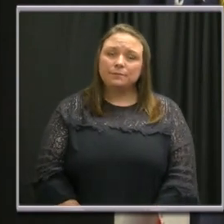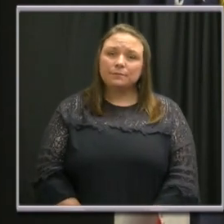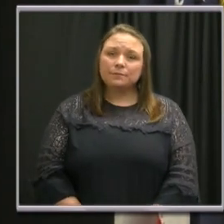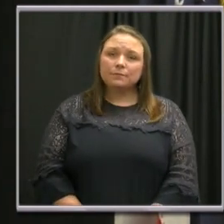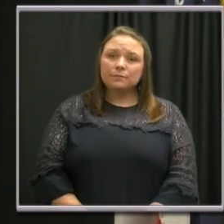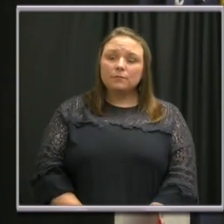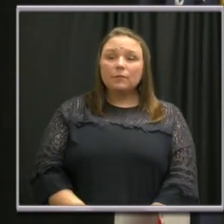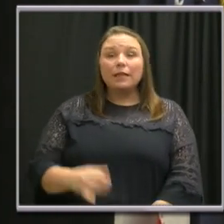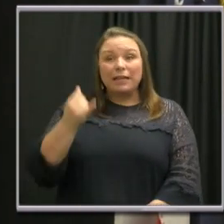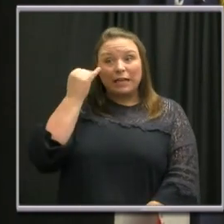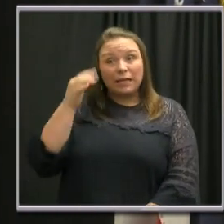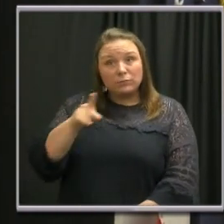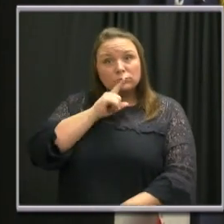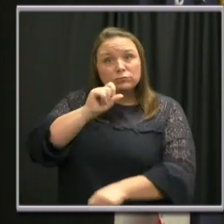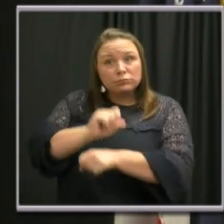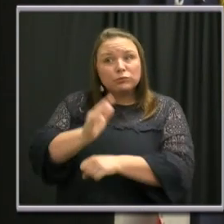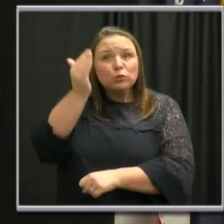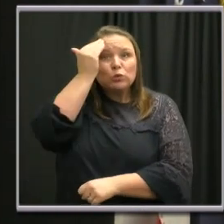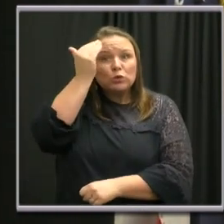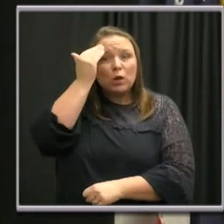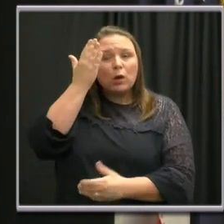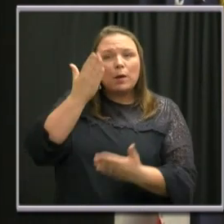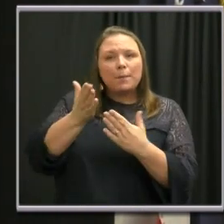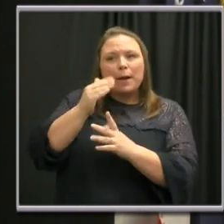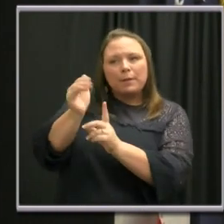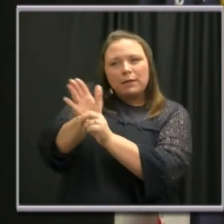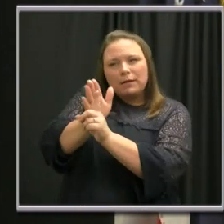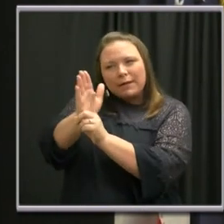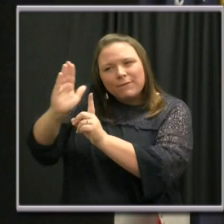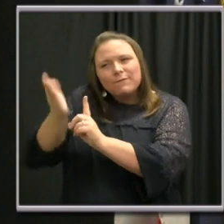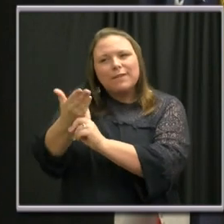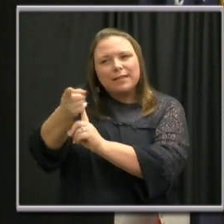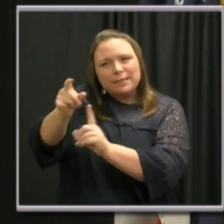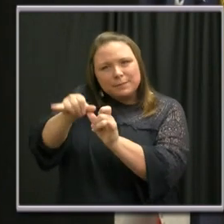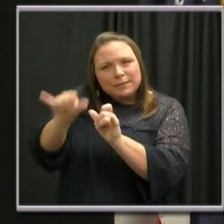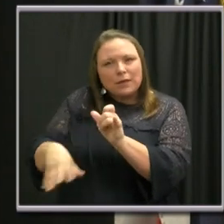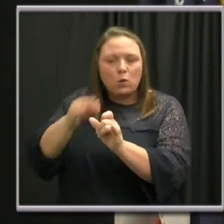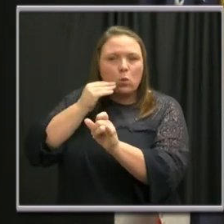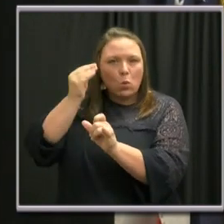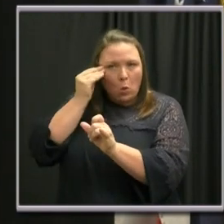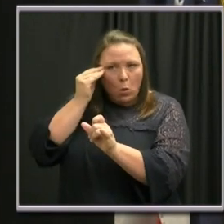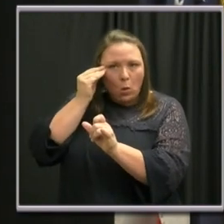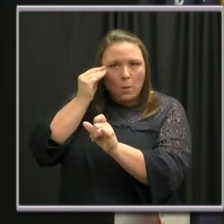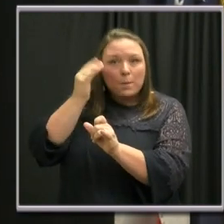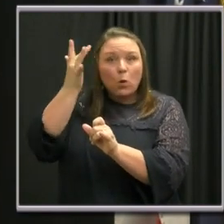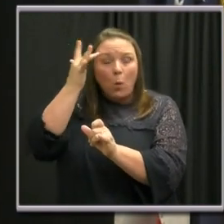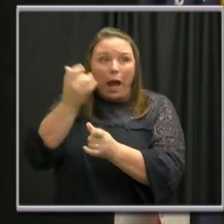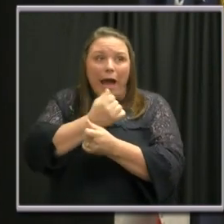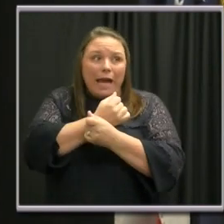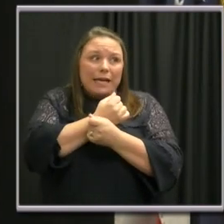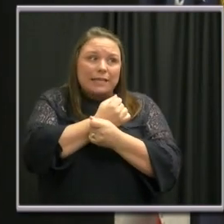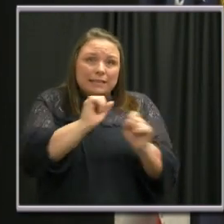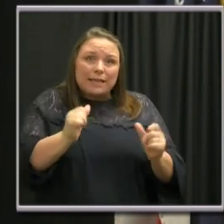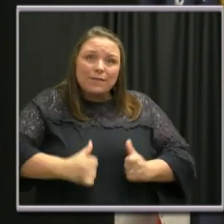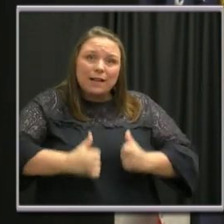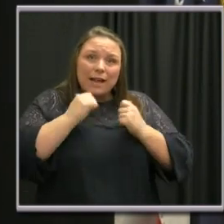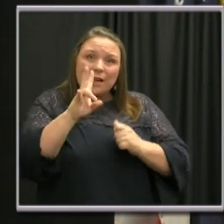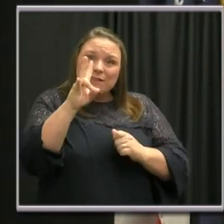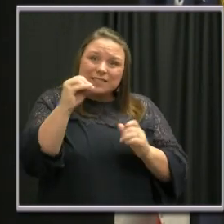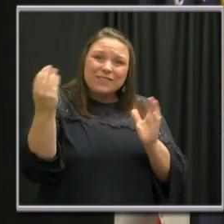I'm sure if he had known, he could have been persuaded to stay home that day, to save those 70,000 lives,